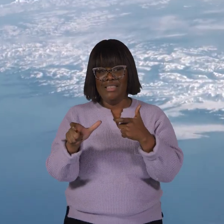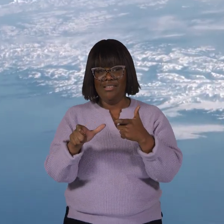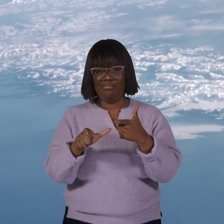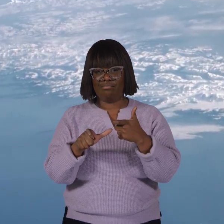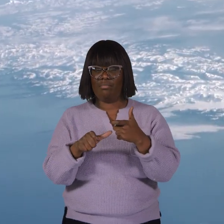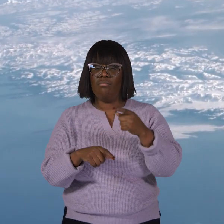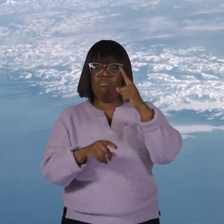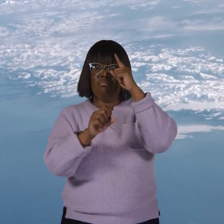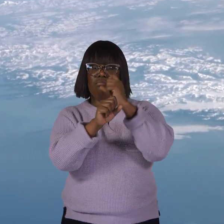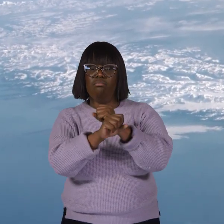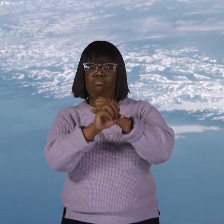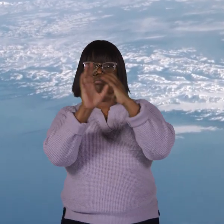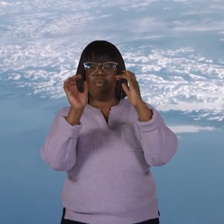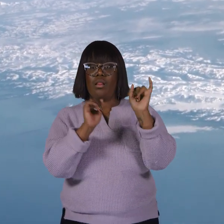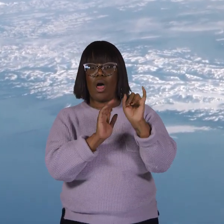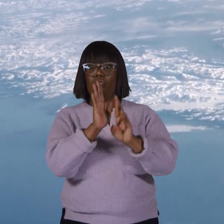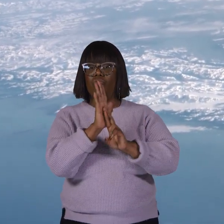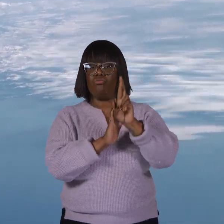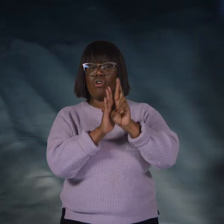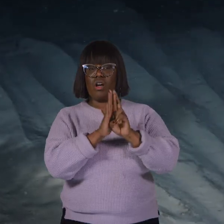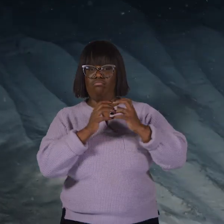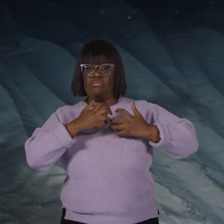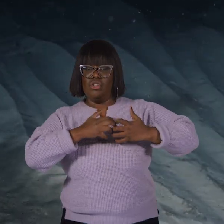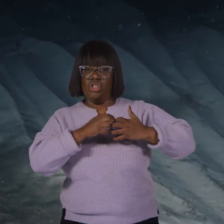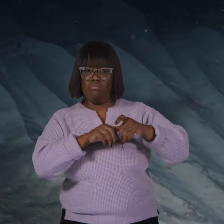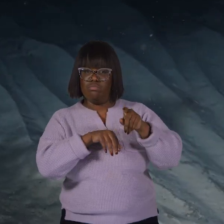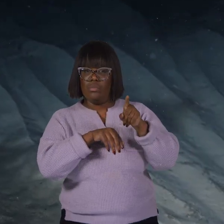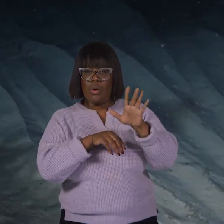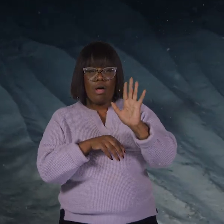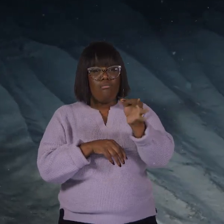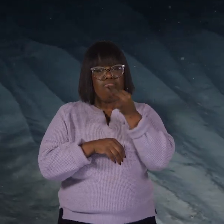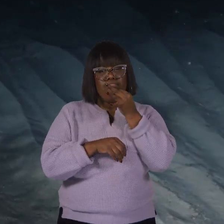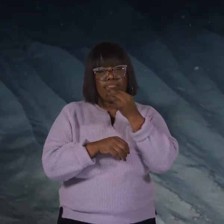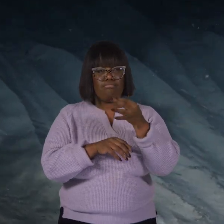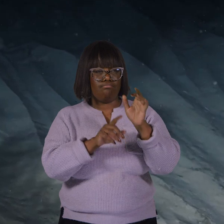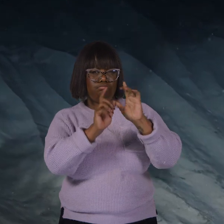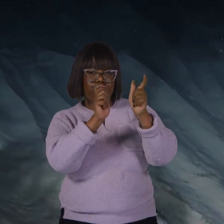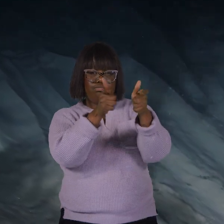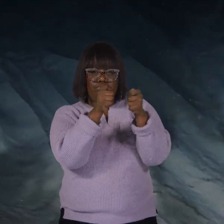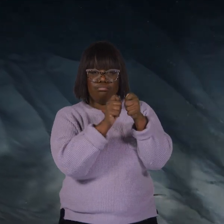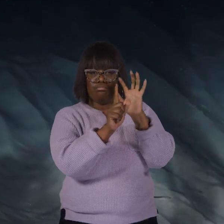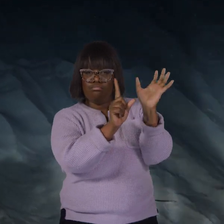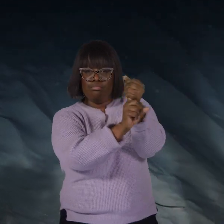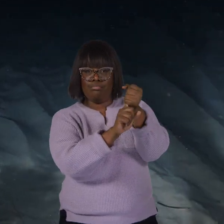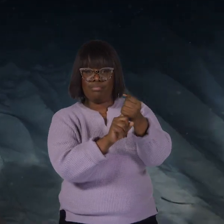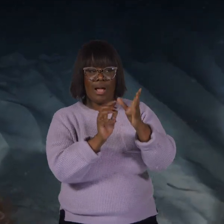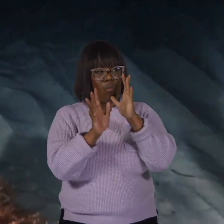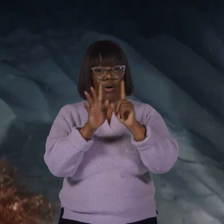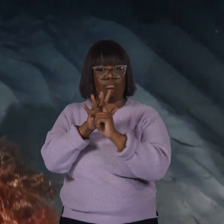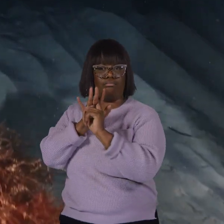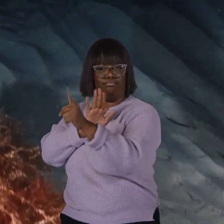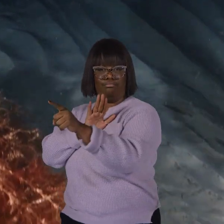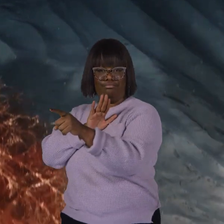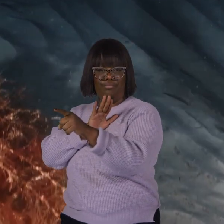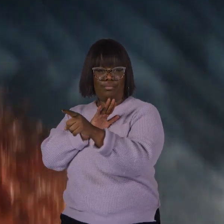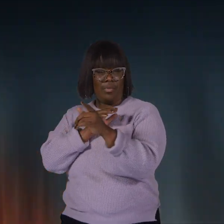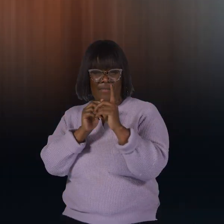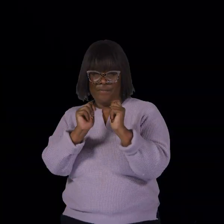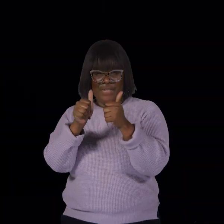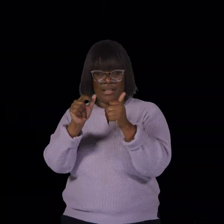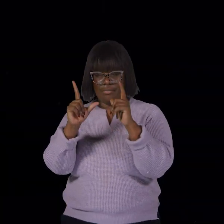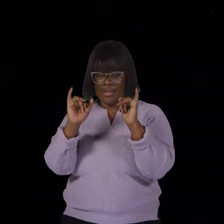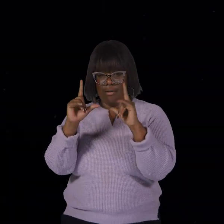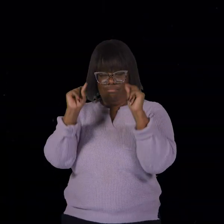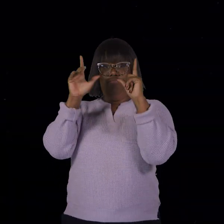Think of it like a squid's rocket engine. This ability helps them catch prey and escape from predators in the blink of an eye.